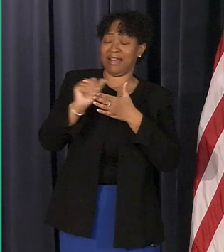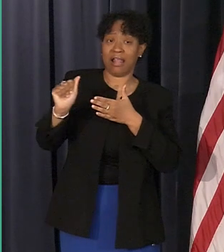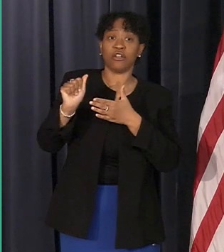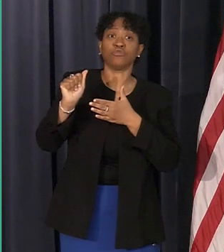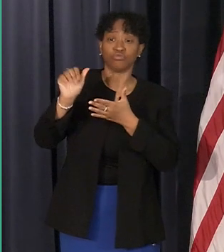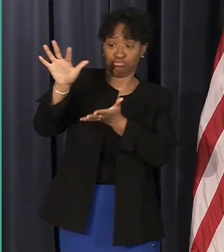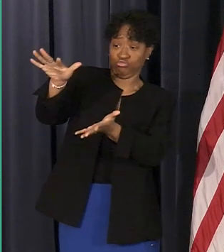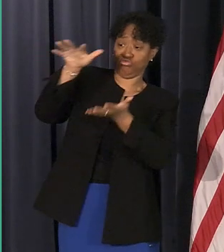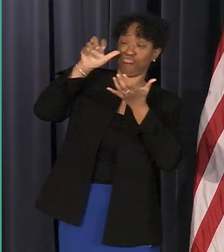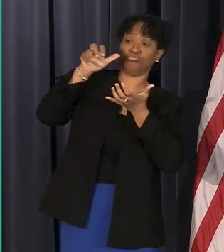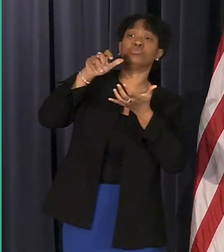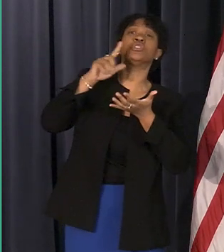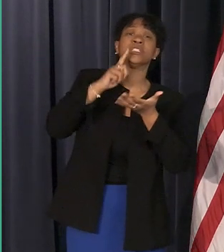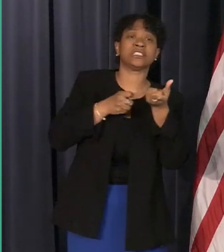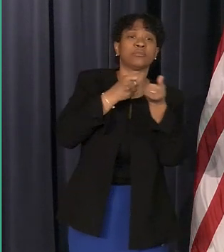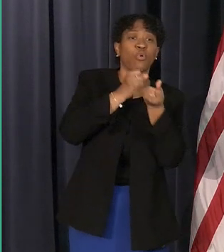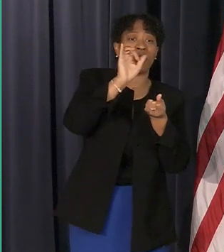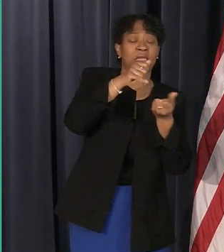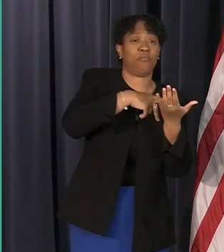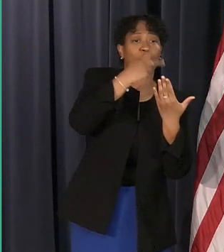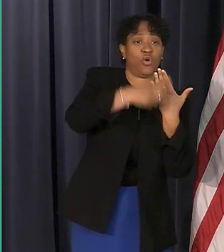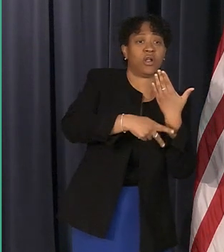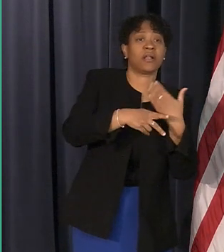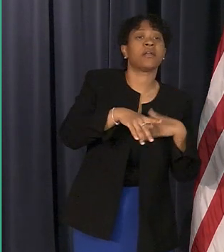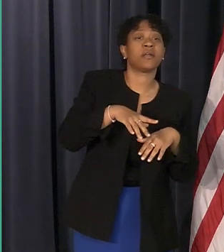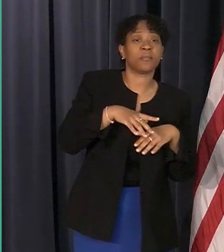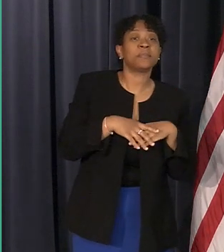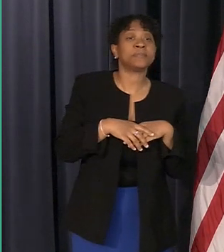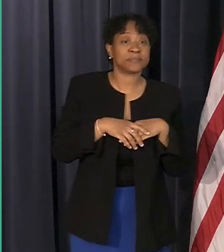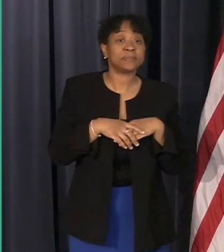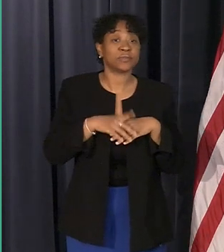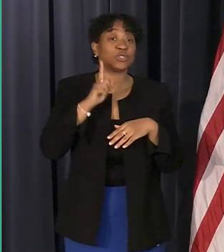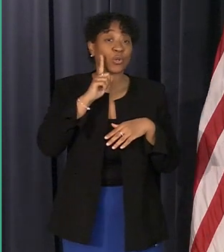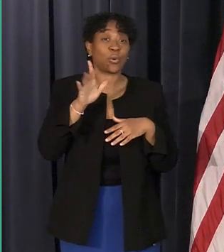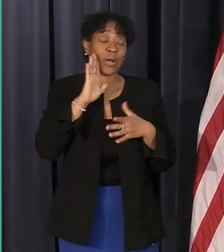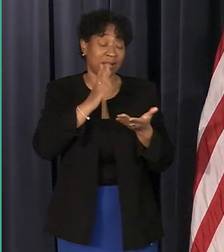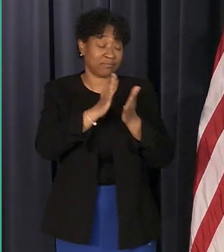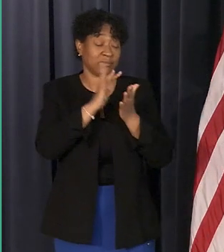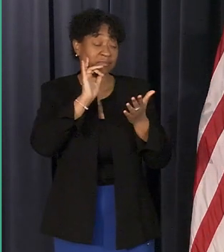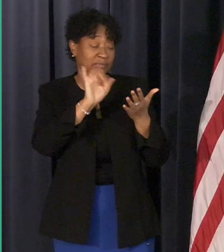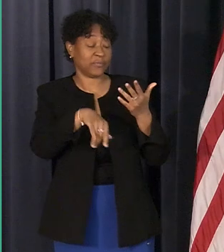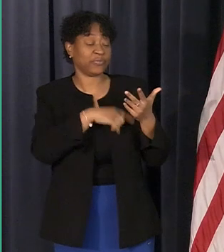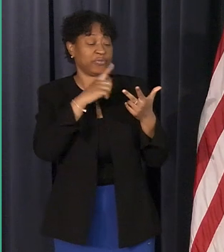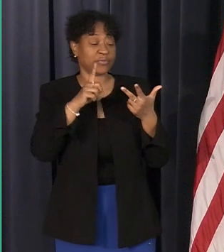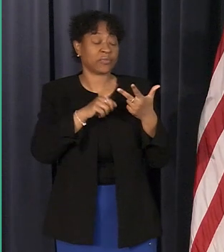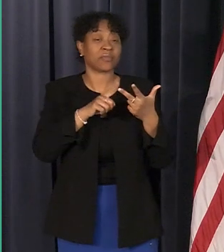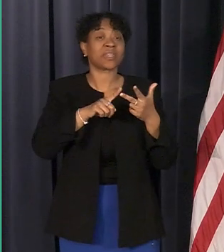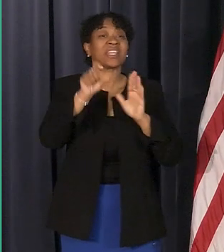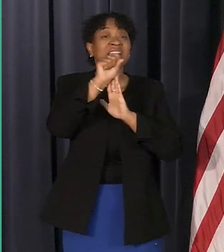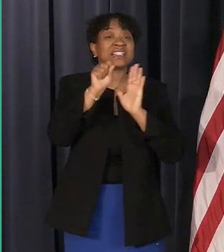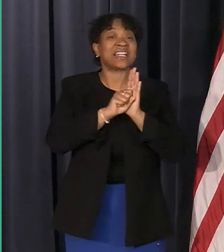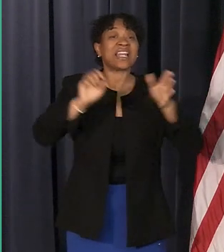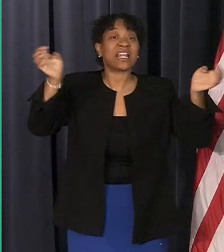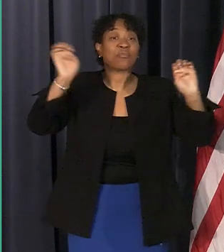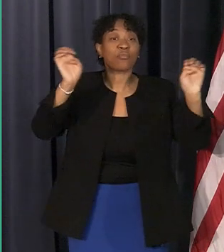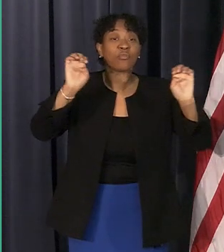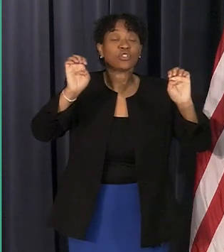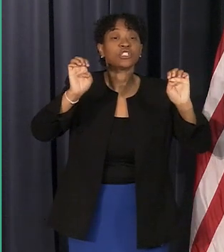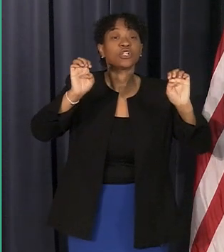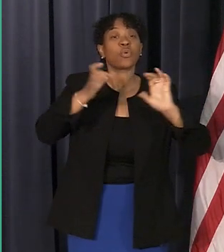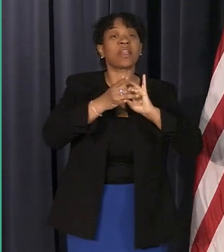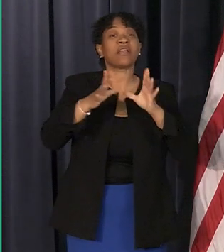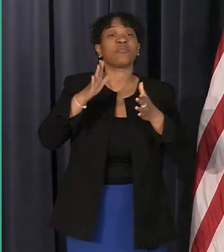we have on hand for that liwa up program we have the state emergency relief fund seer